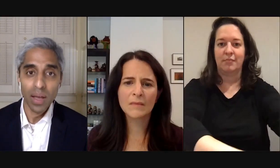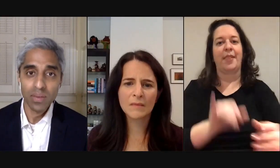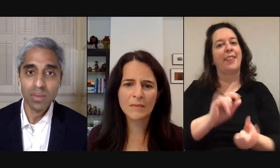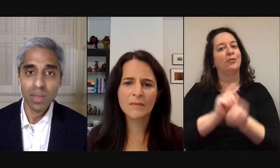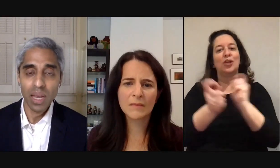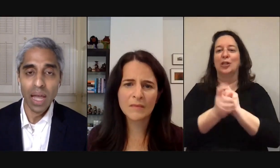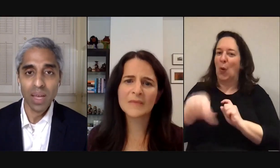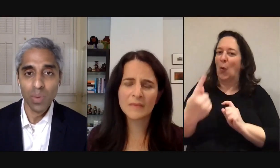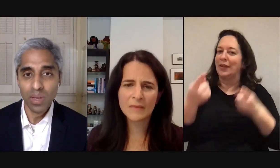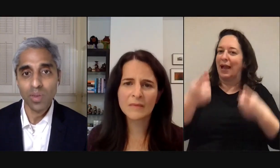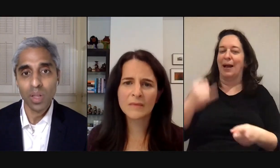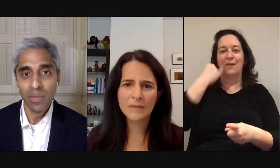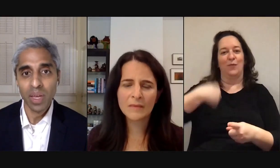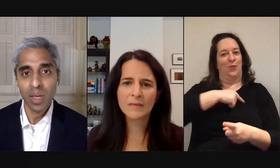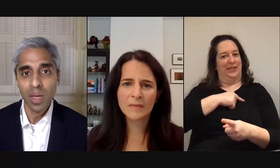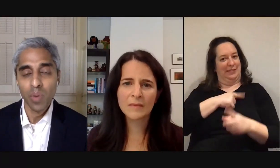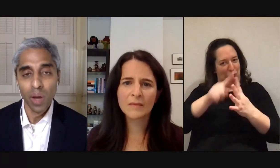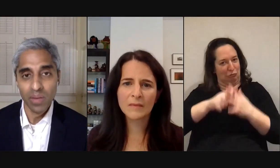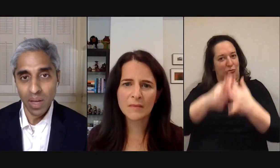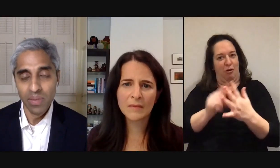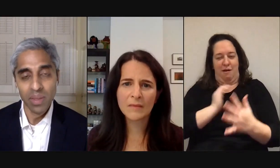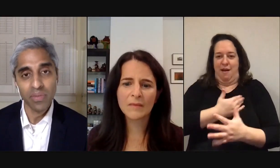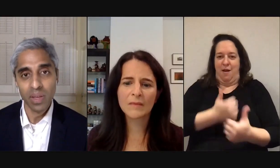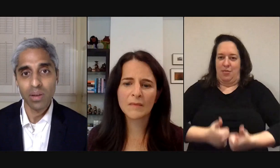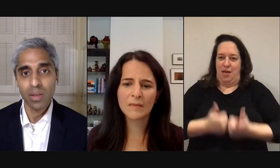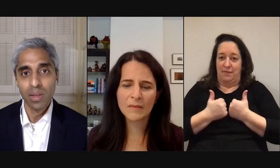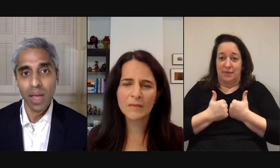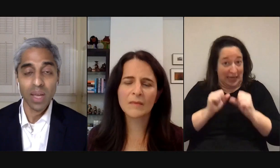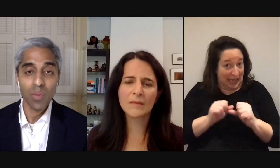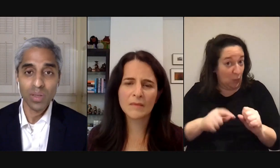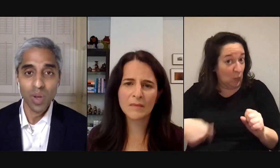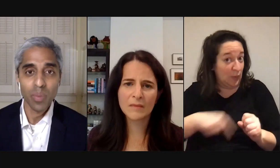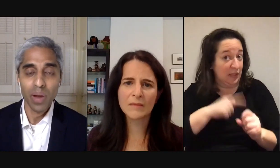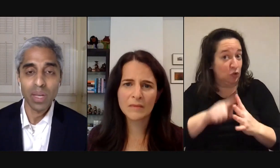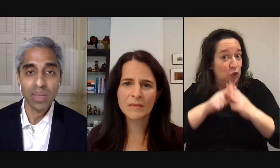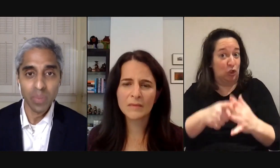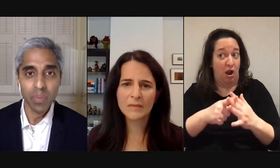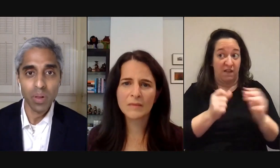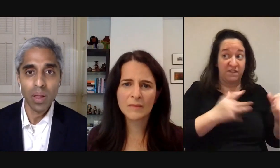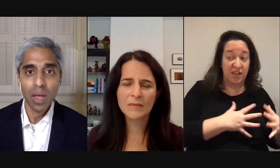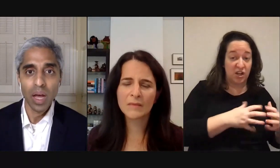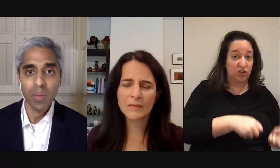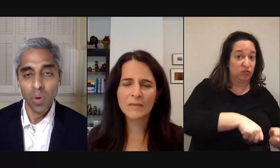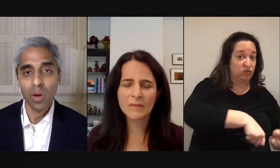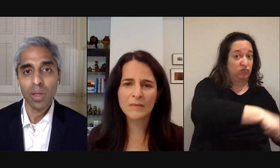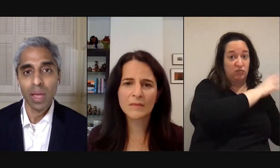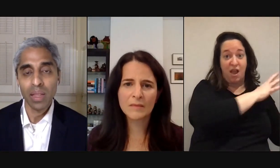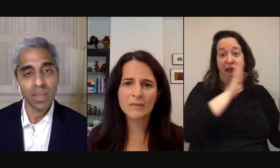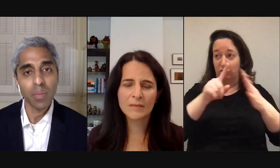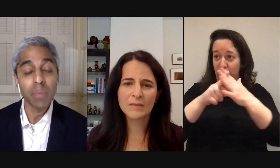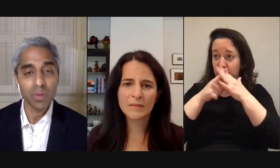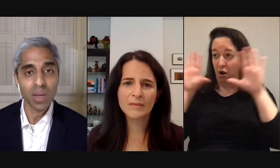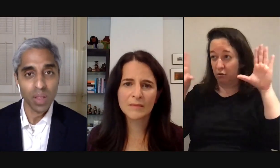in our own lives and ask how we can start living more out of love than fear ask how we can start prioritizing people uh more